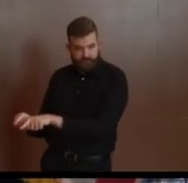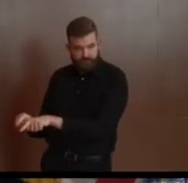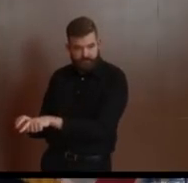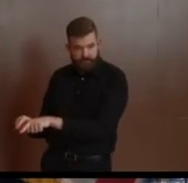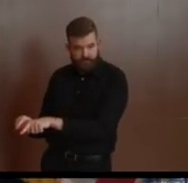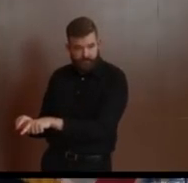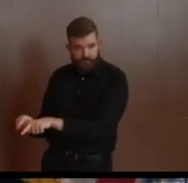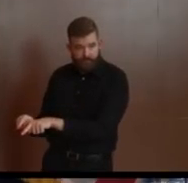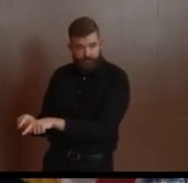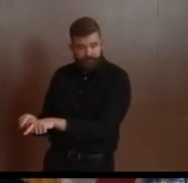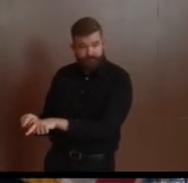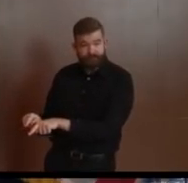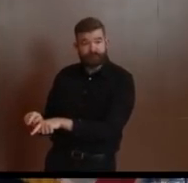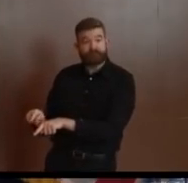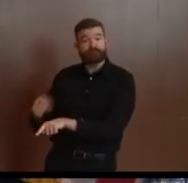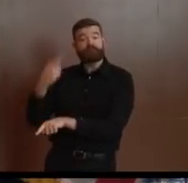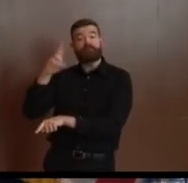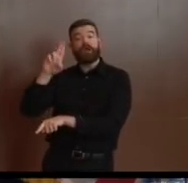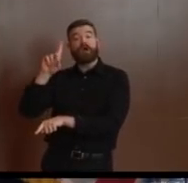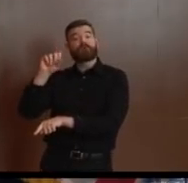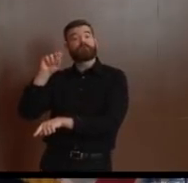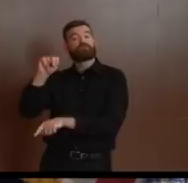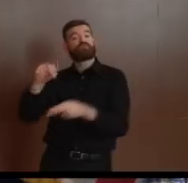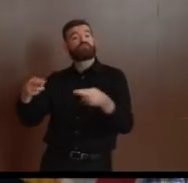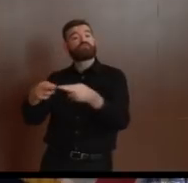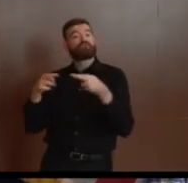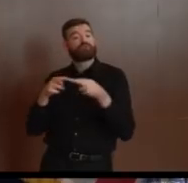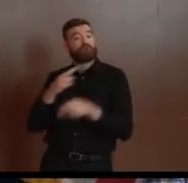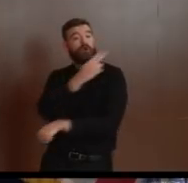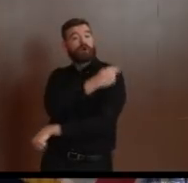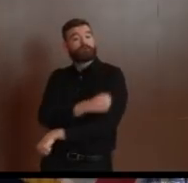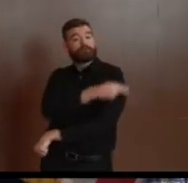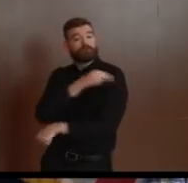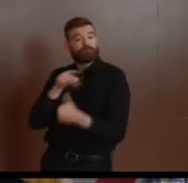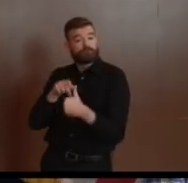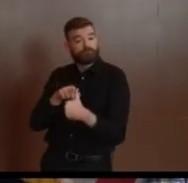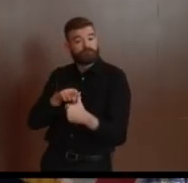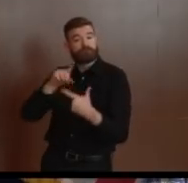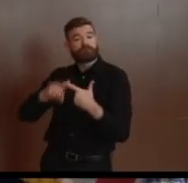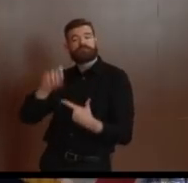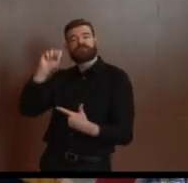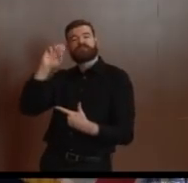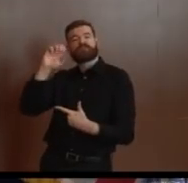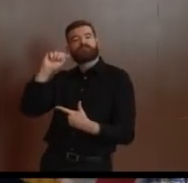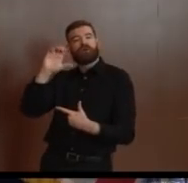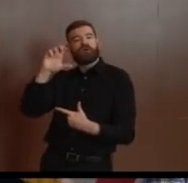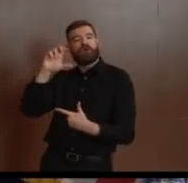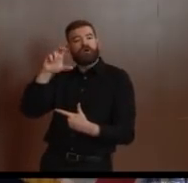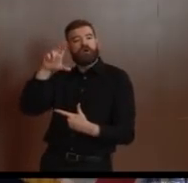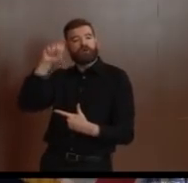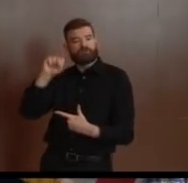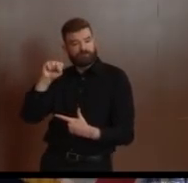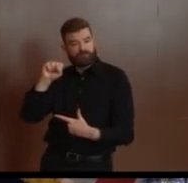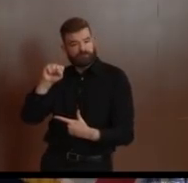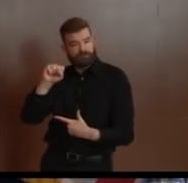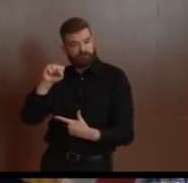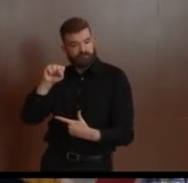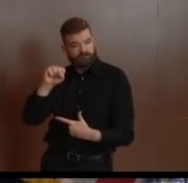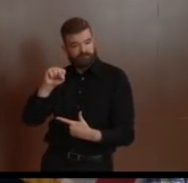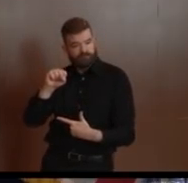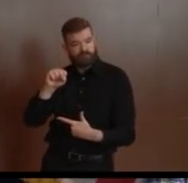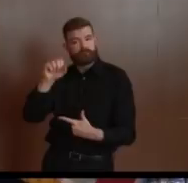me, and Secaucus Mayor Mike Gannelli and their teams for their partnerships and efforts.